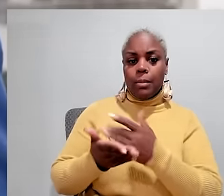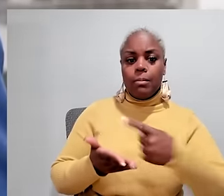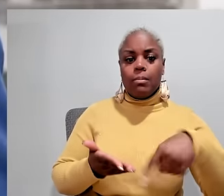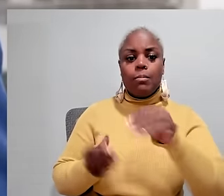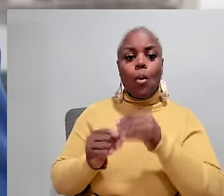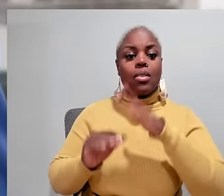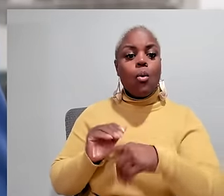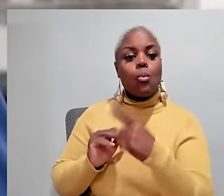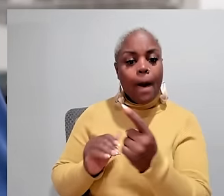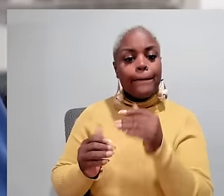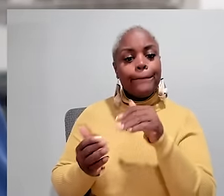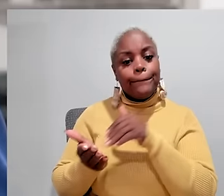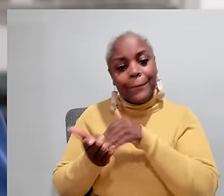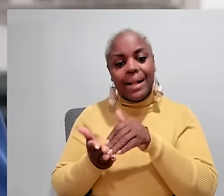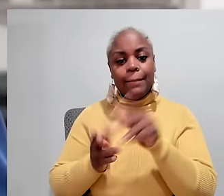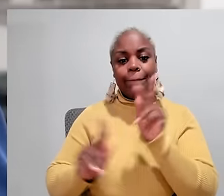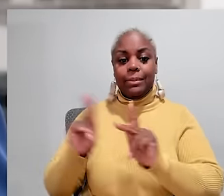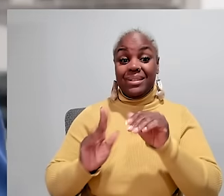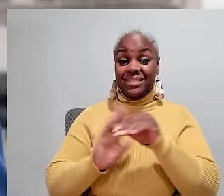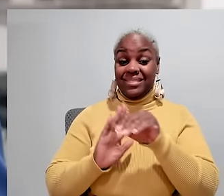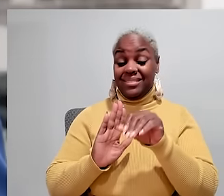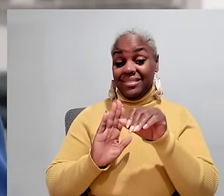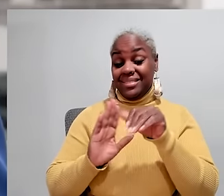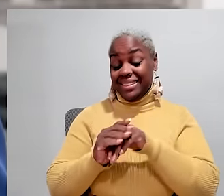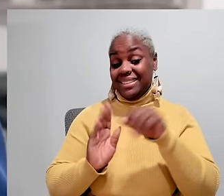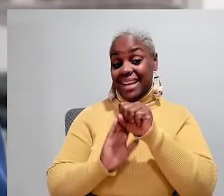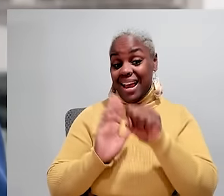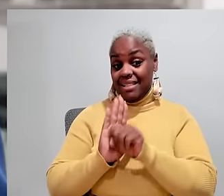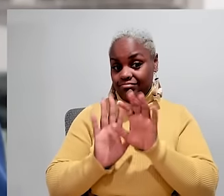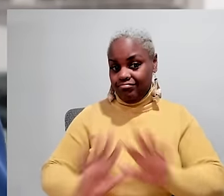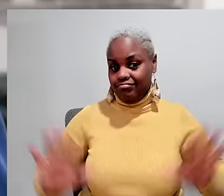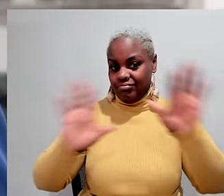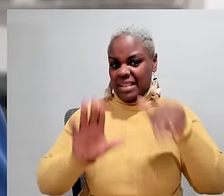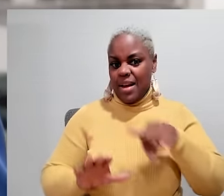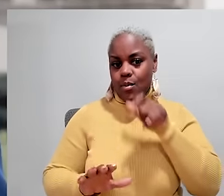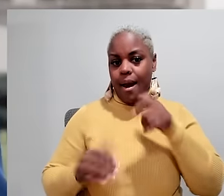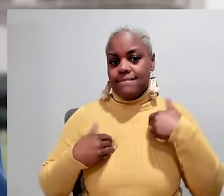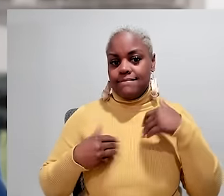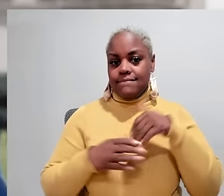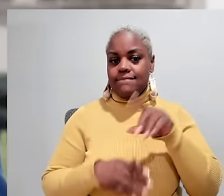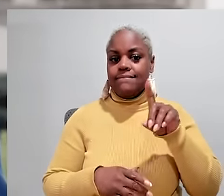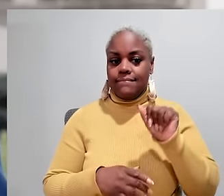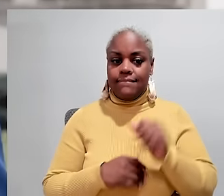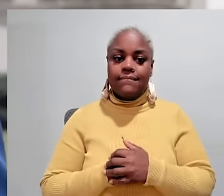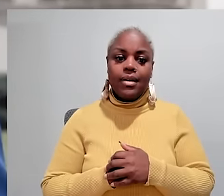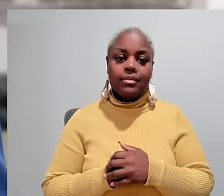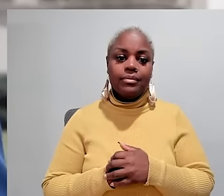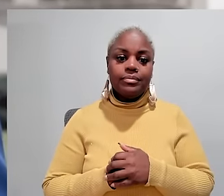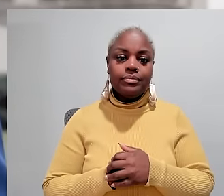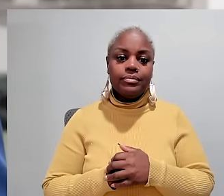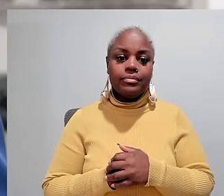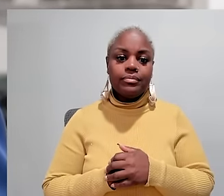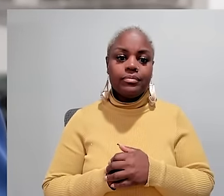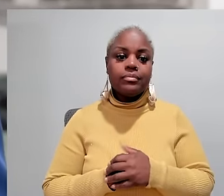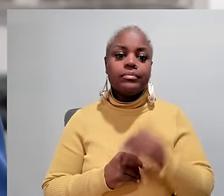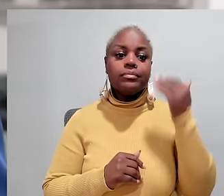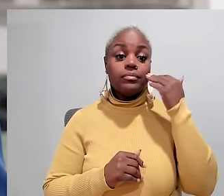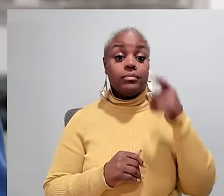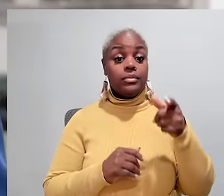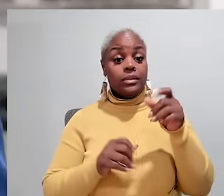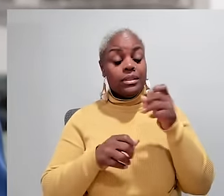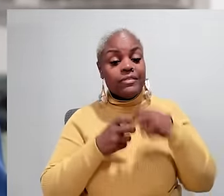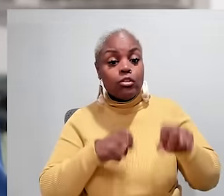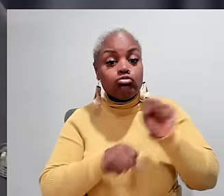support professionals a workforce that helps to sustain some of the more than 1 million people in this state with